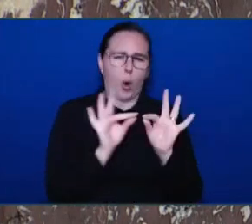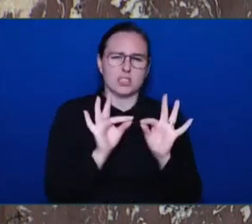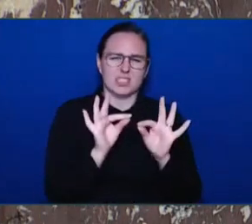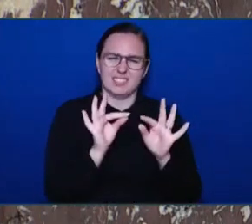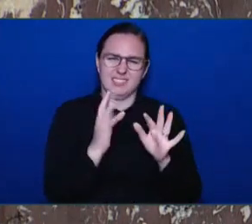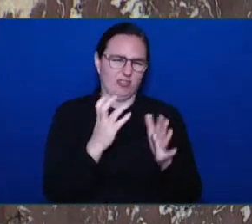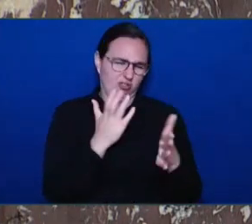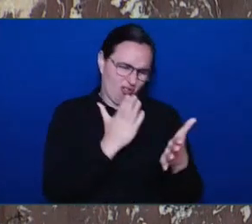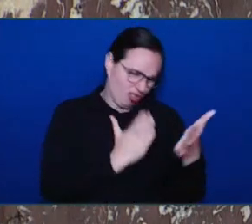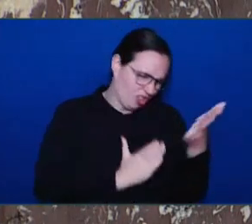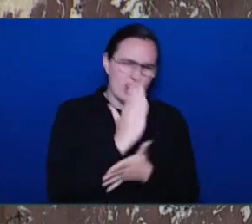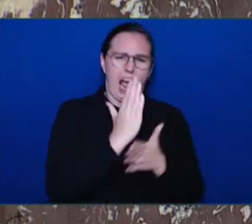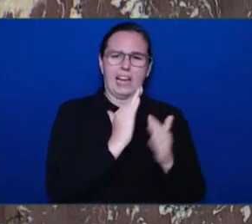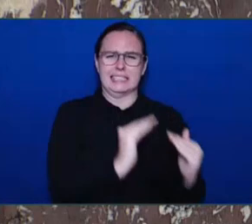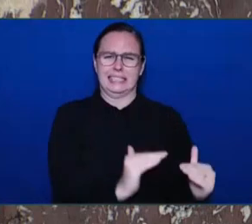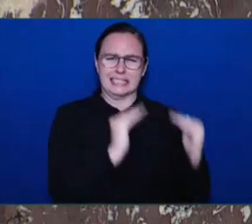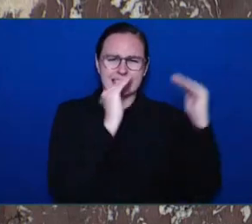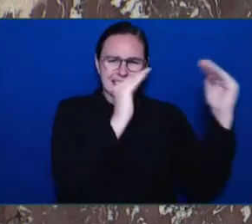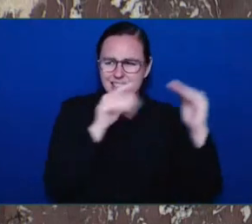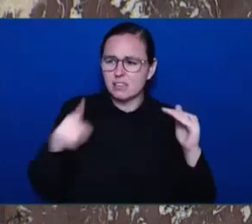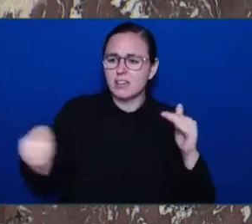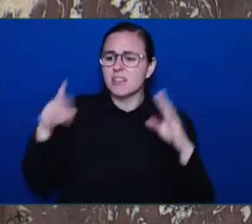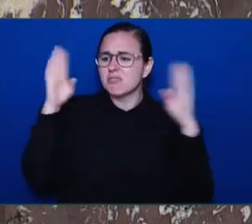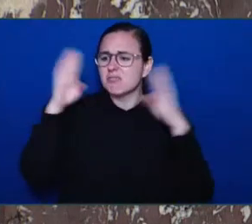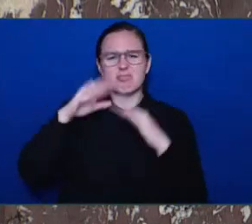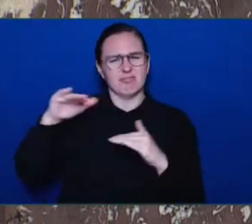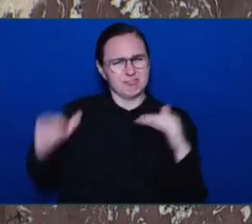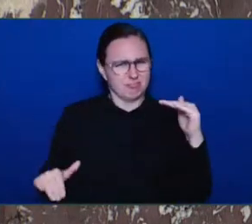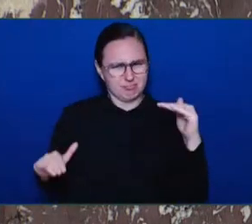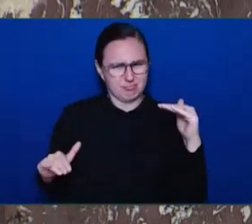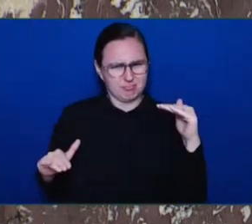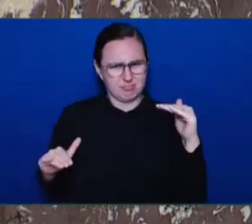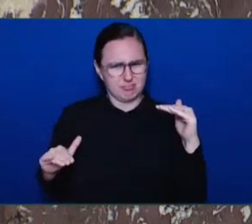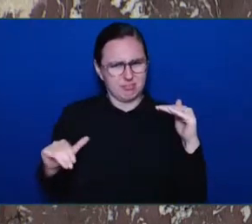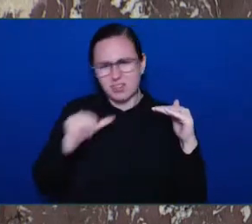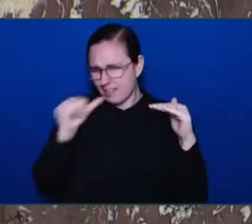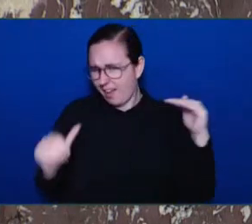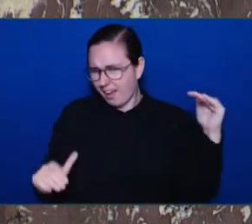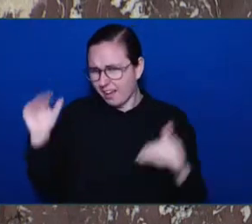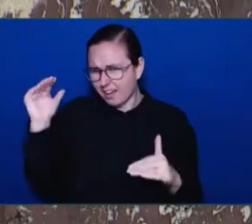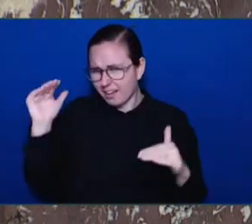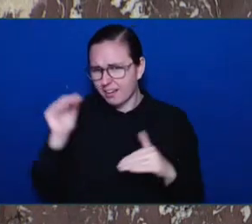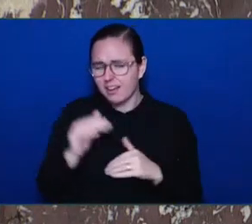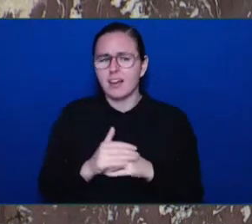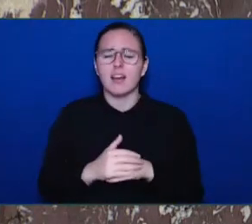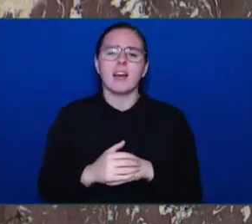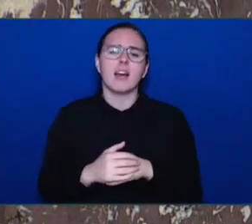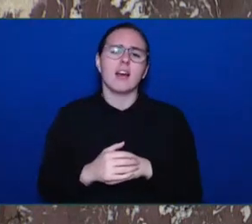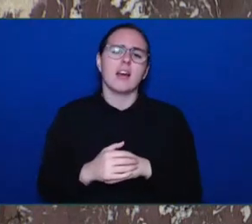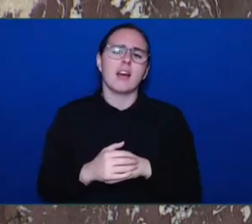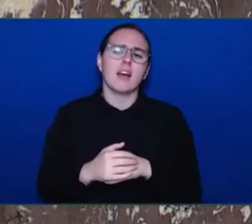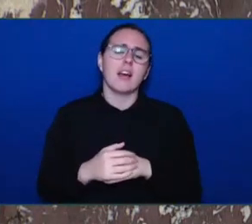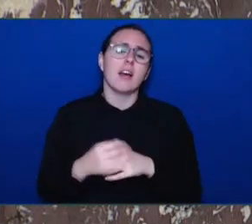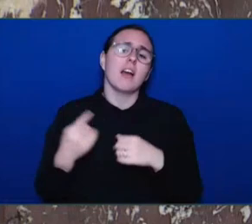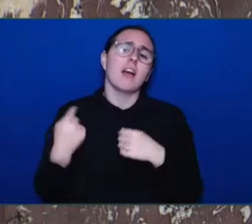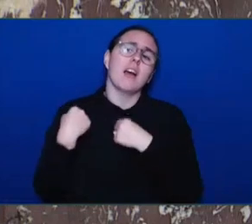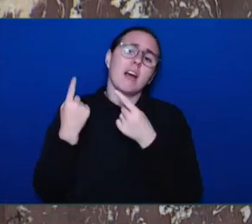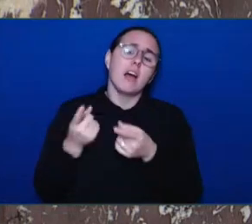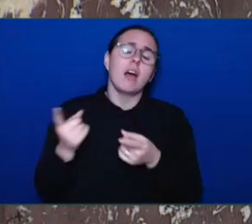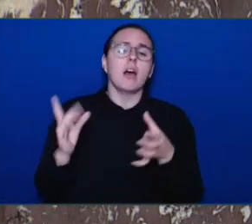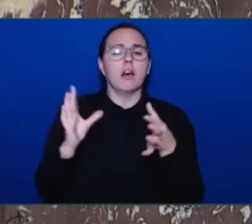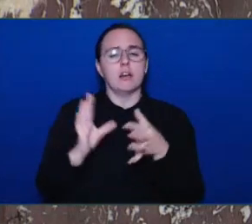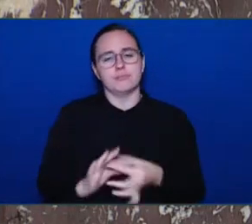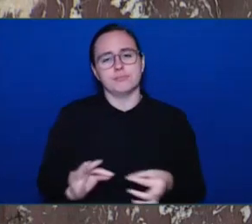We can talk about criminality and problems in other provinces but the reality is that BC stands out with its